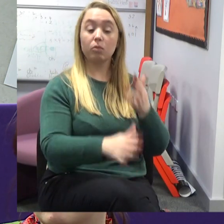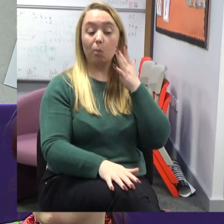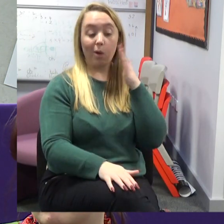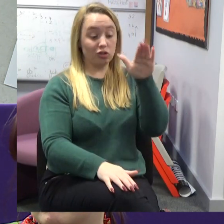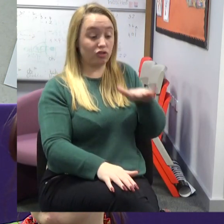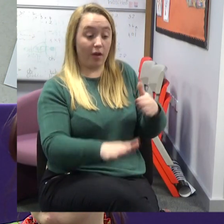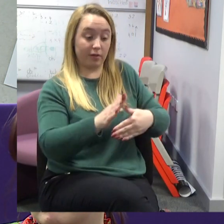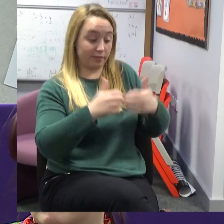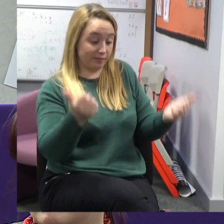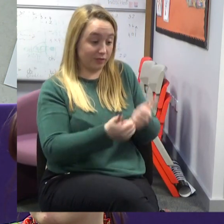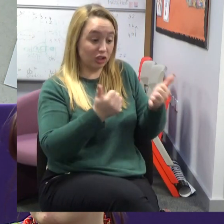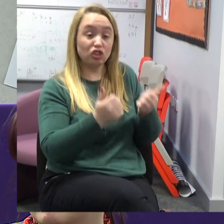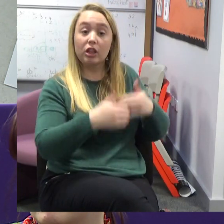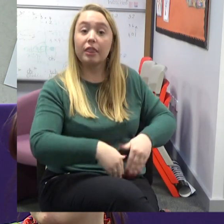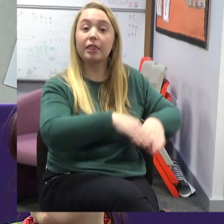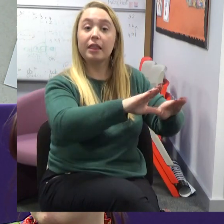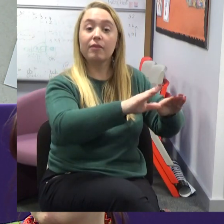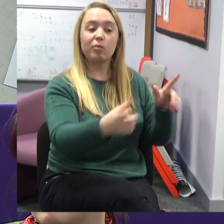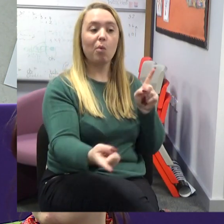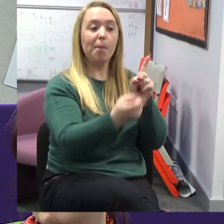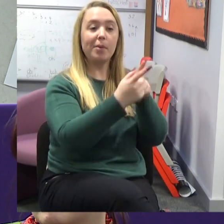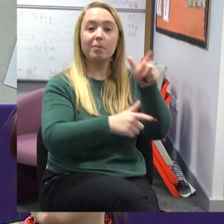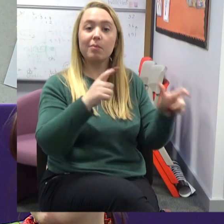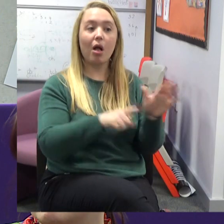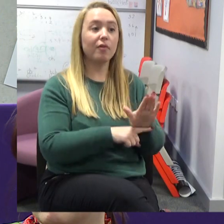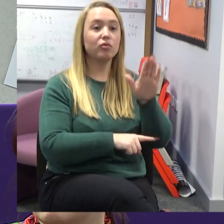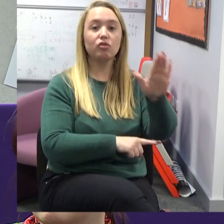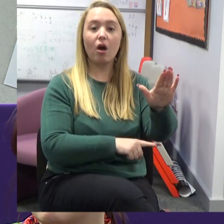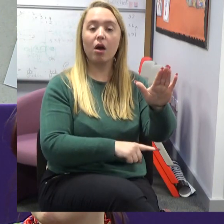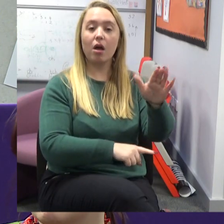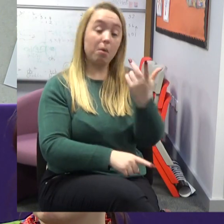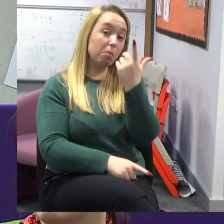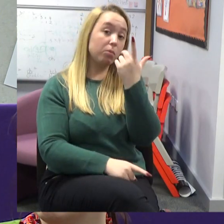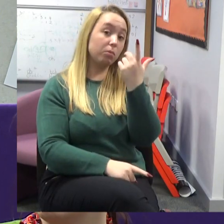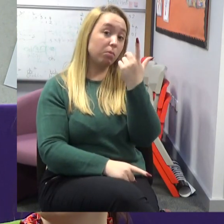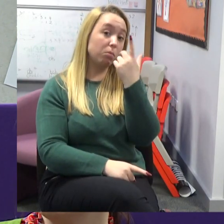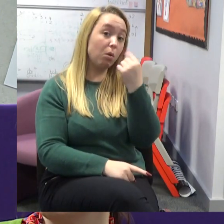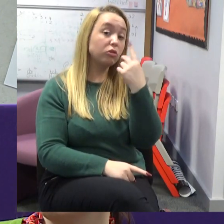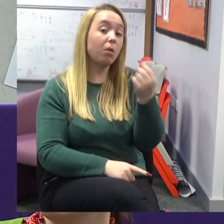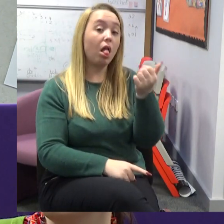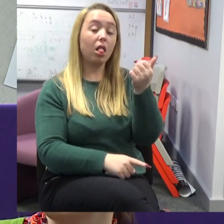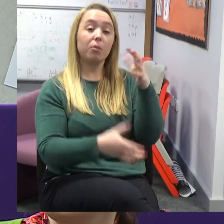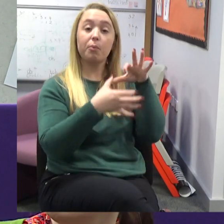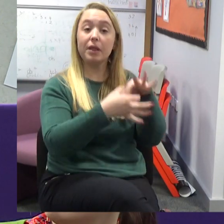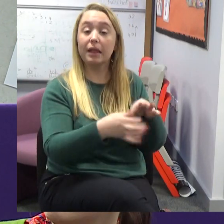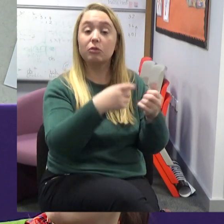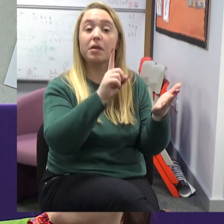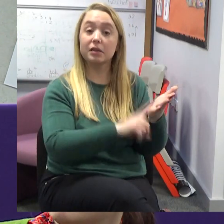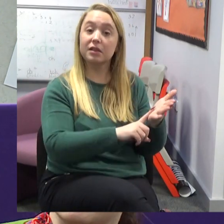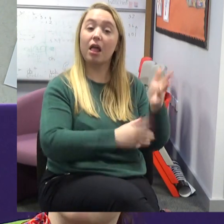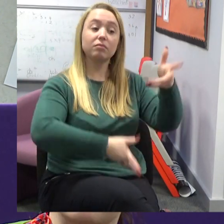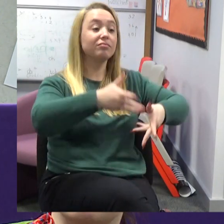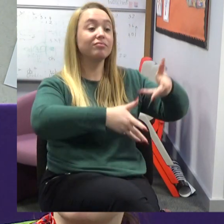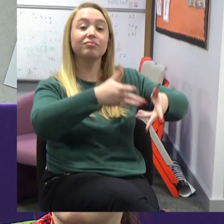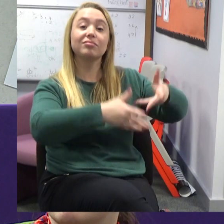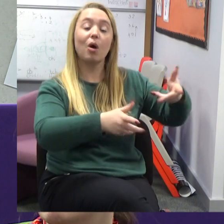language as well because predominantly when the children leave school and they make friendships and relationships predominantly it will be with people that depend on their use